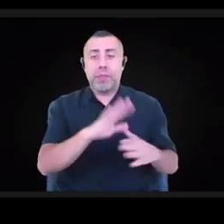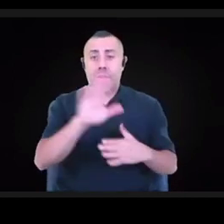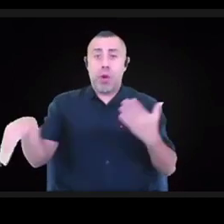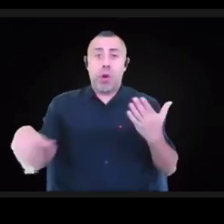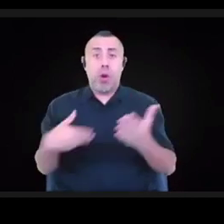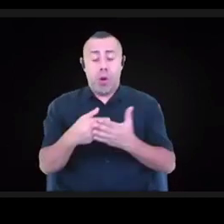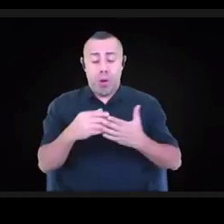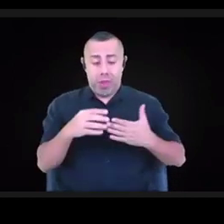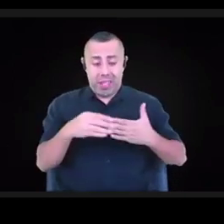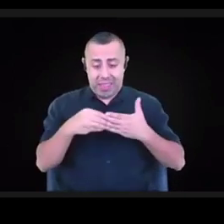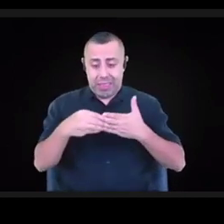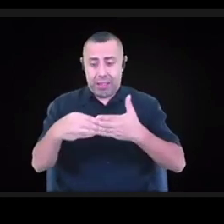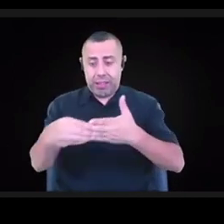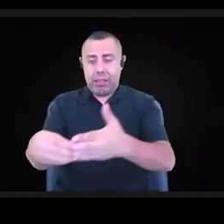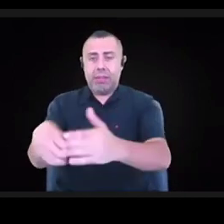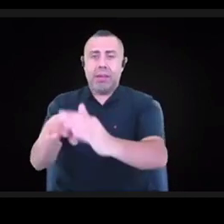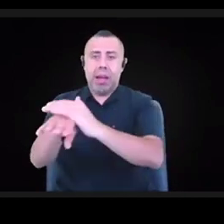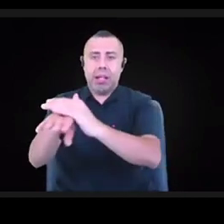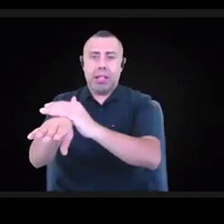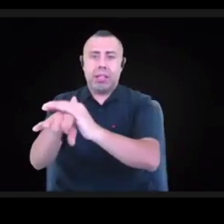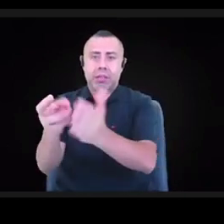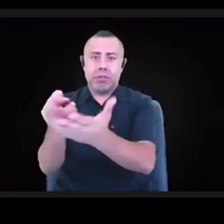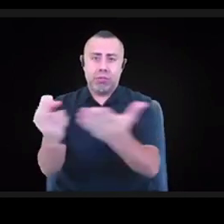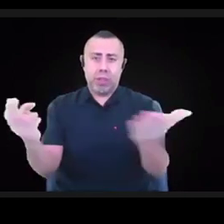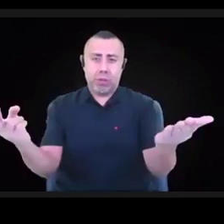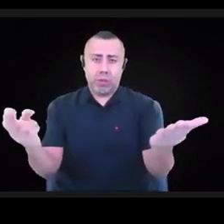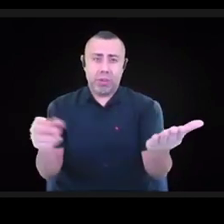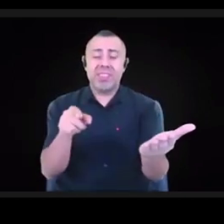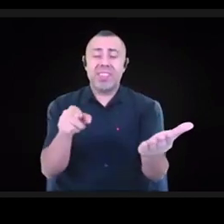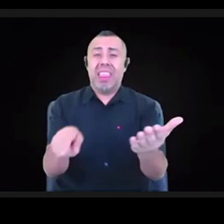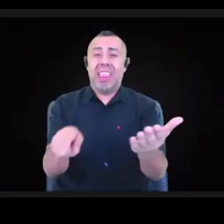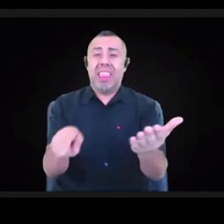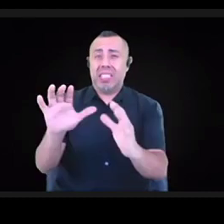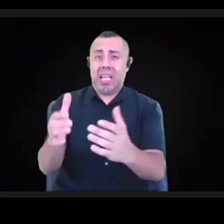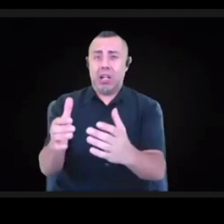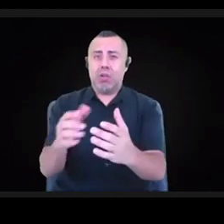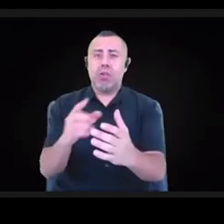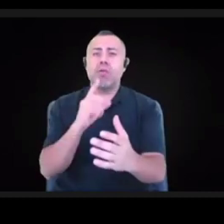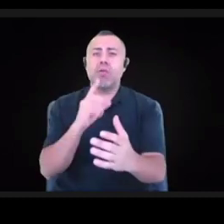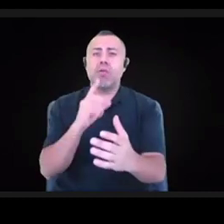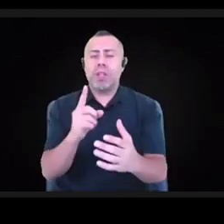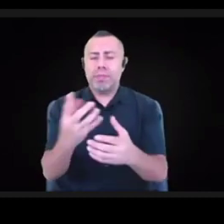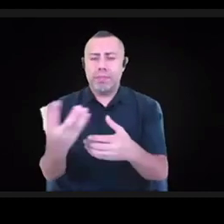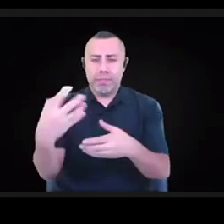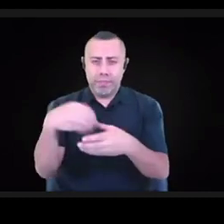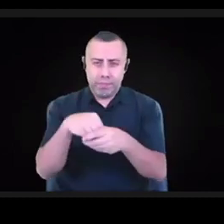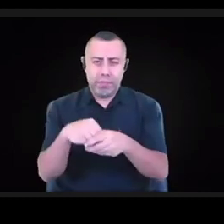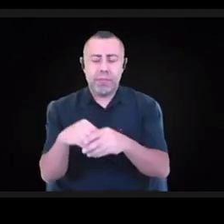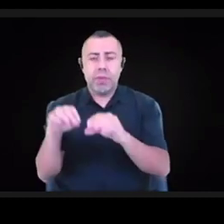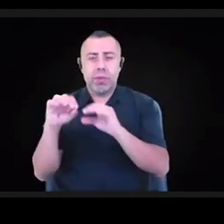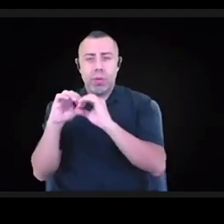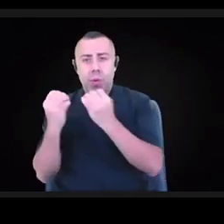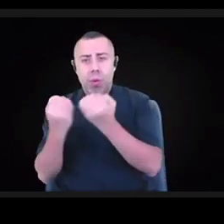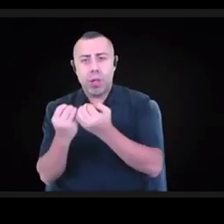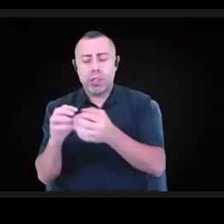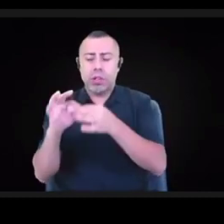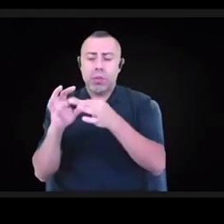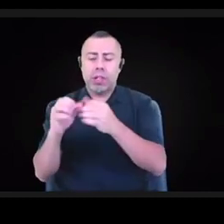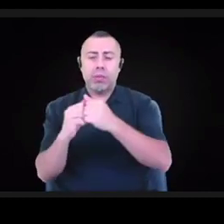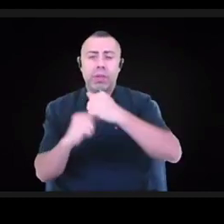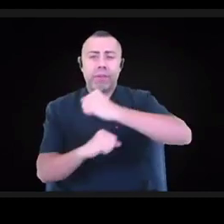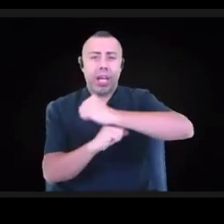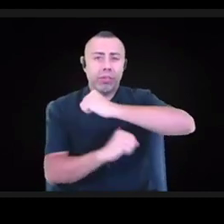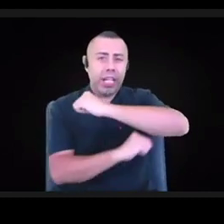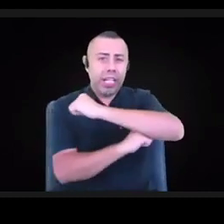resources. And this category really takes into consideration organizations' relationships with the foundation over